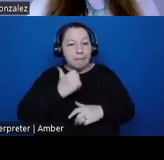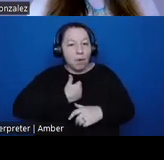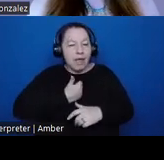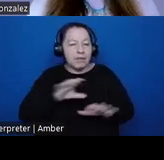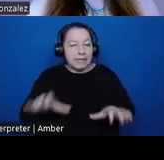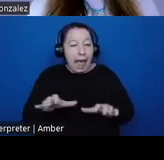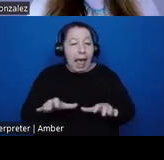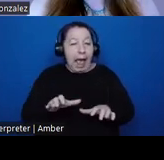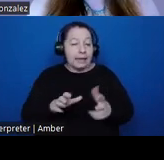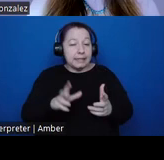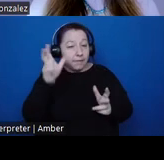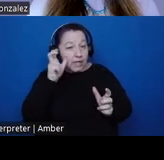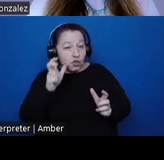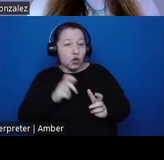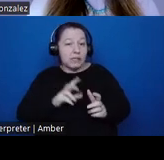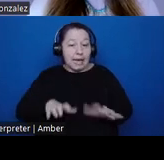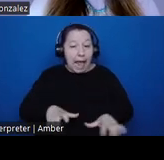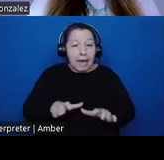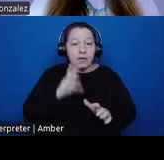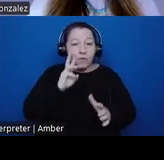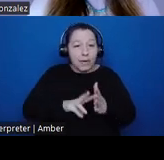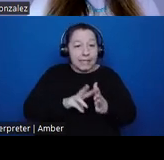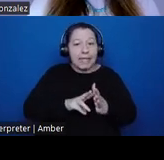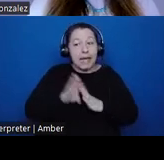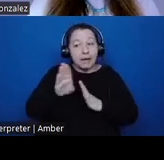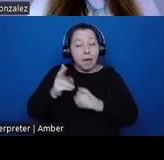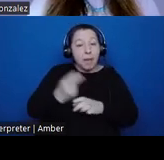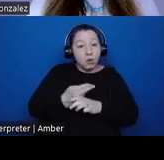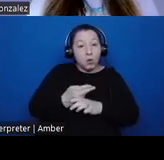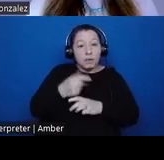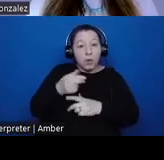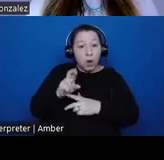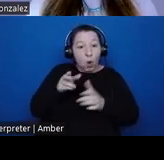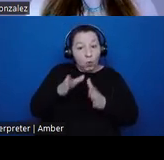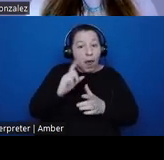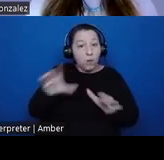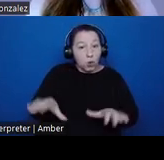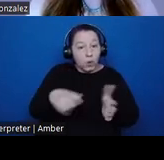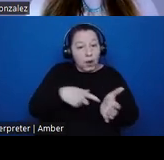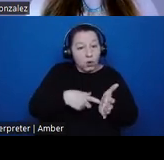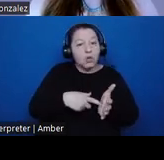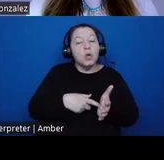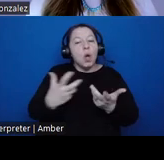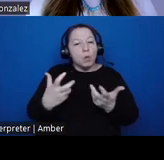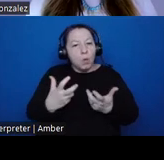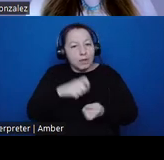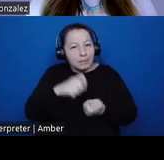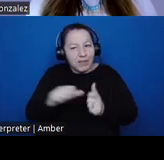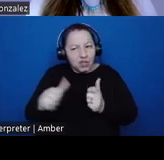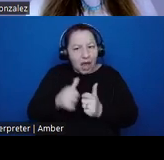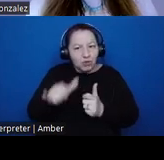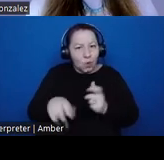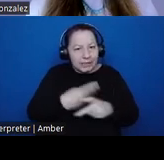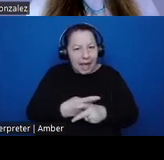listeners, and in developing and using a Grand Ronde way for doing archaeology, we seek to specifically challenge these relations of practice